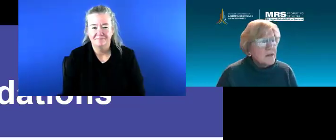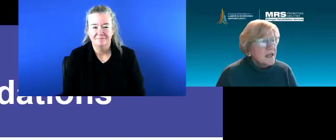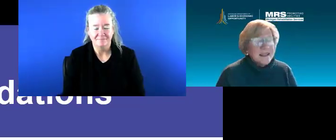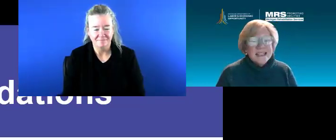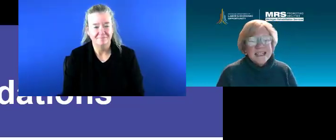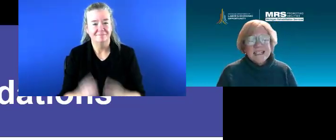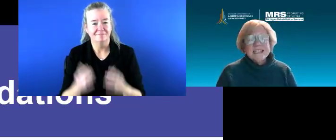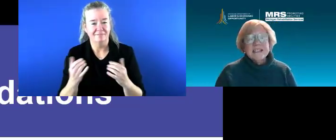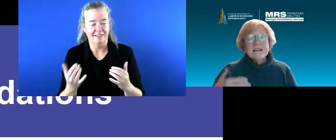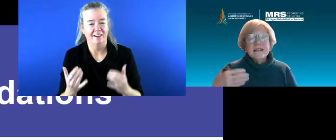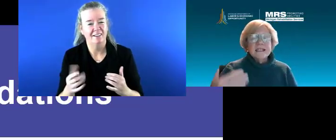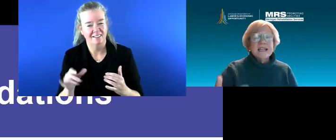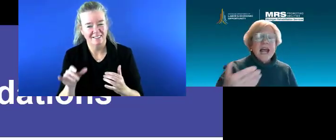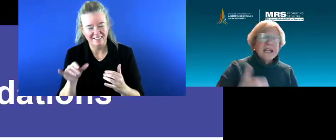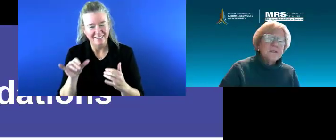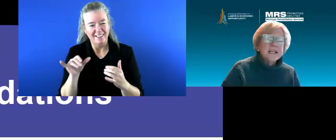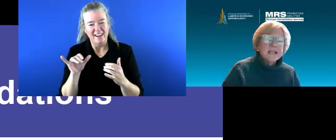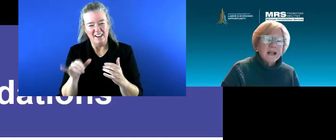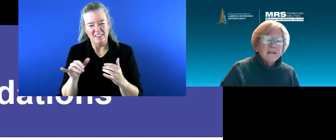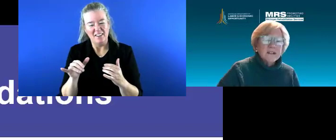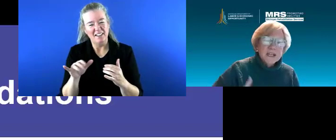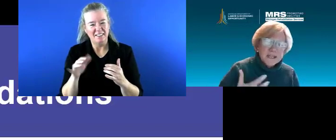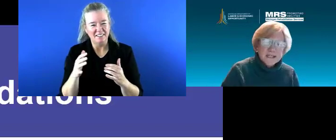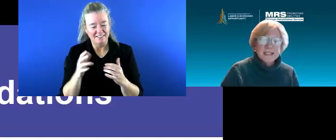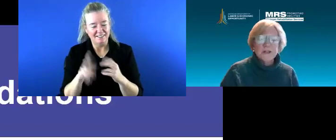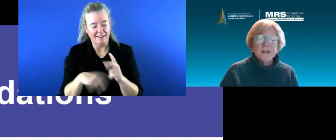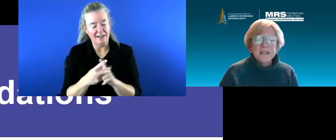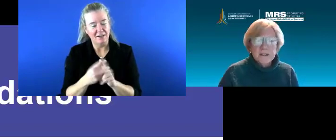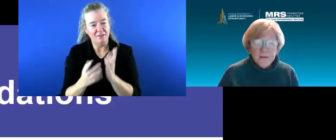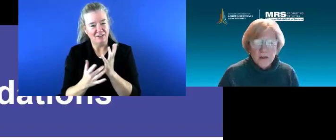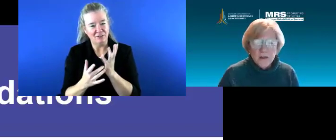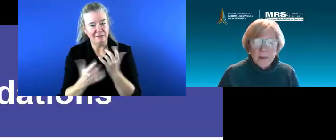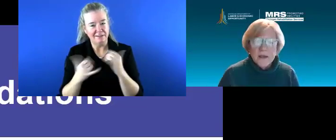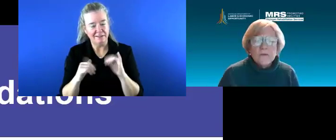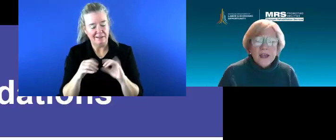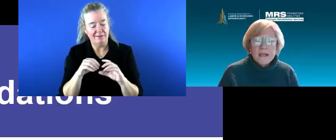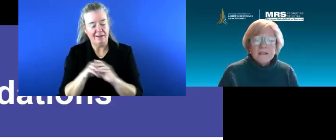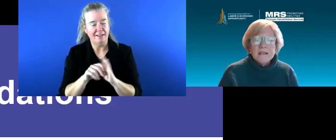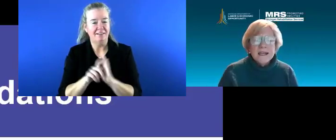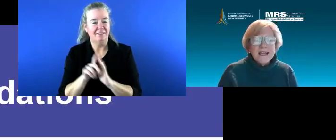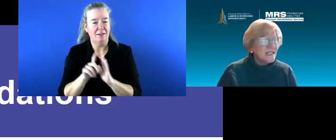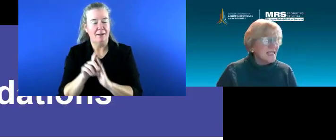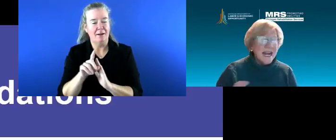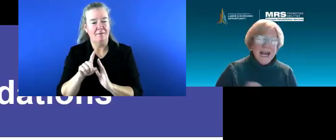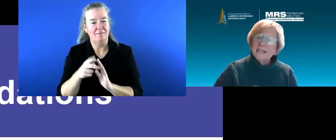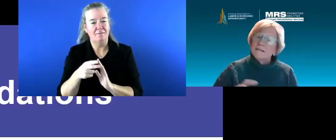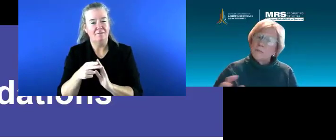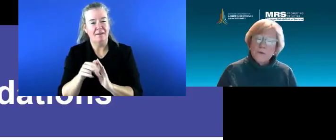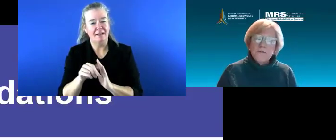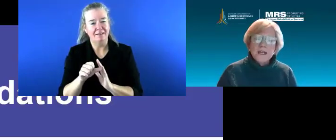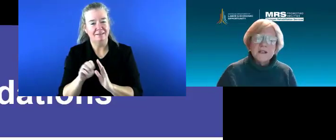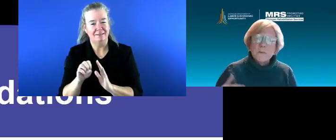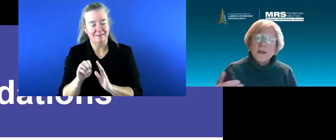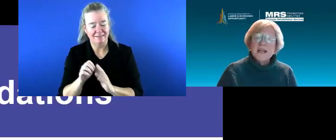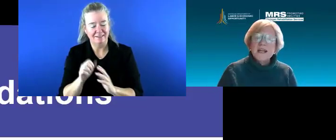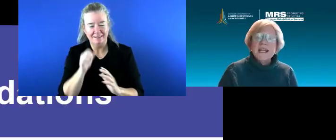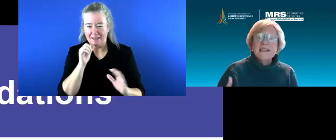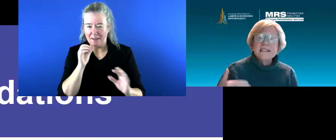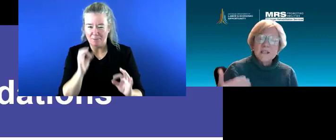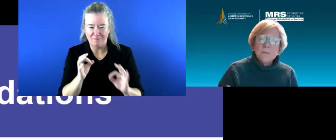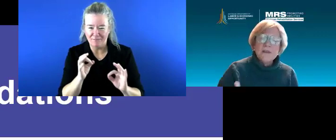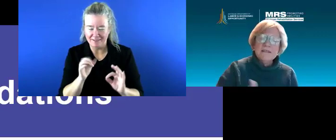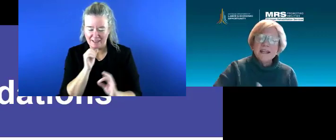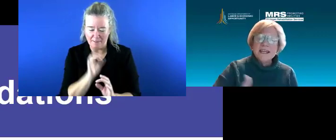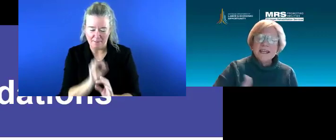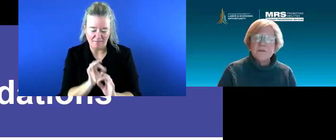Now, this is this kind of technology is still in a developmental phase. It's not perfect, but it